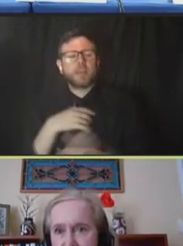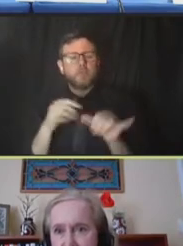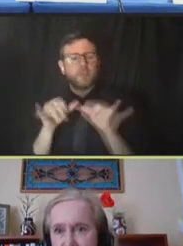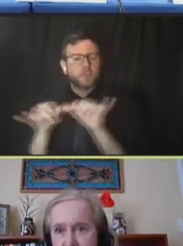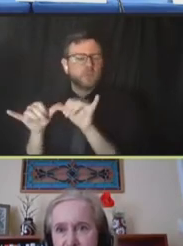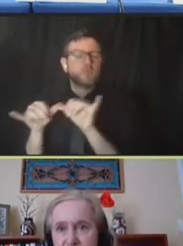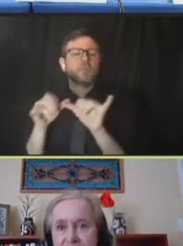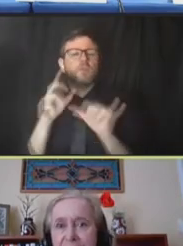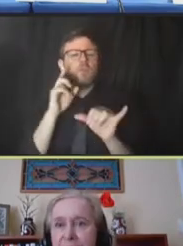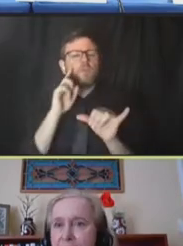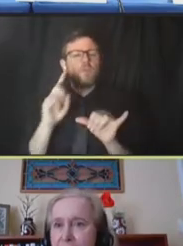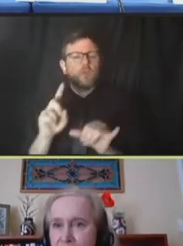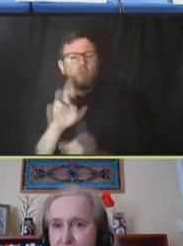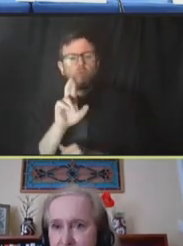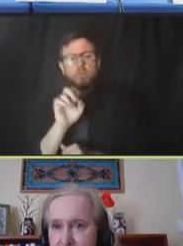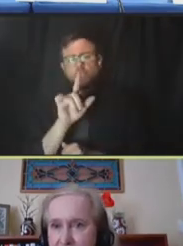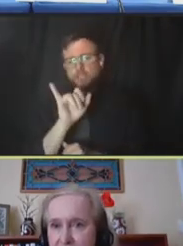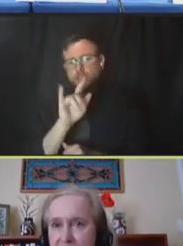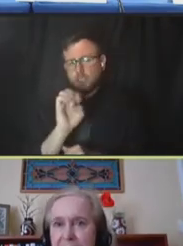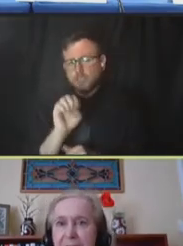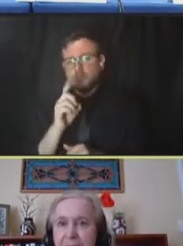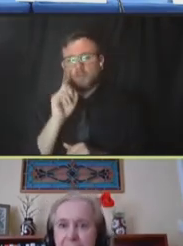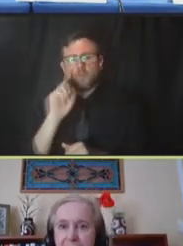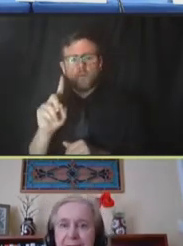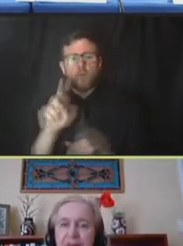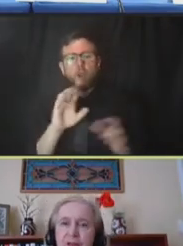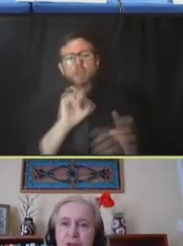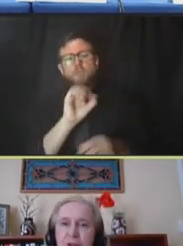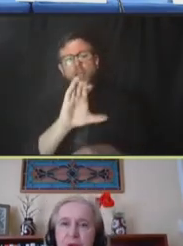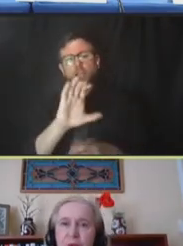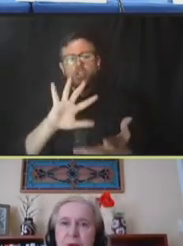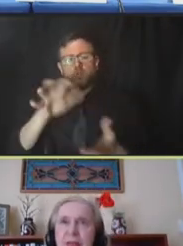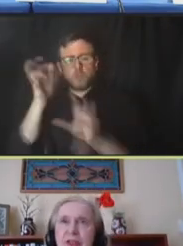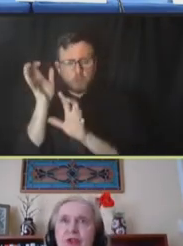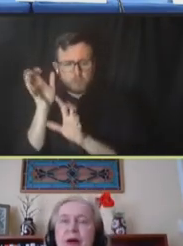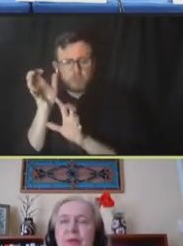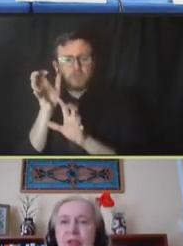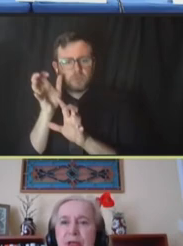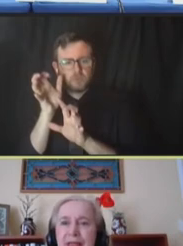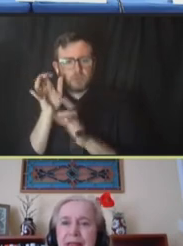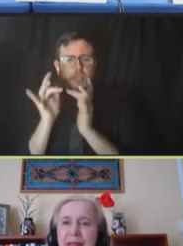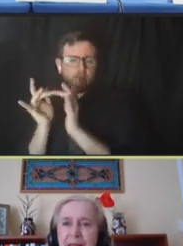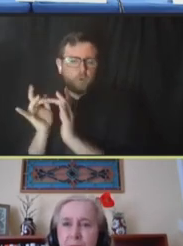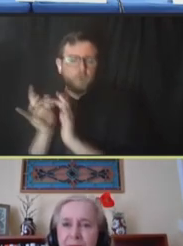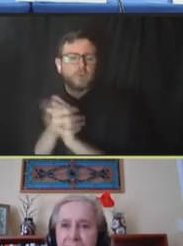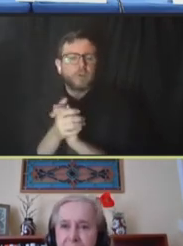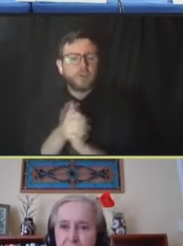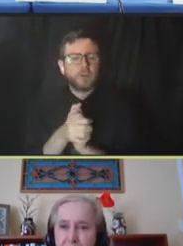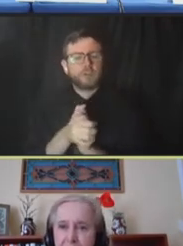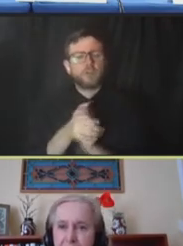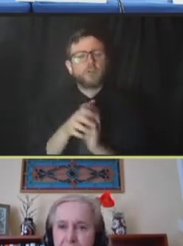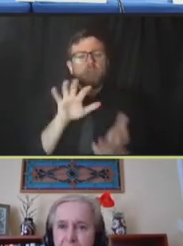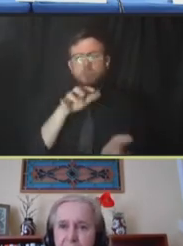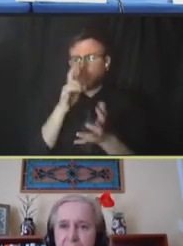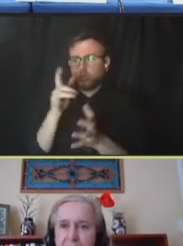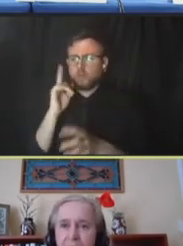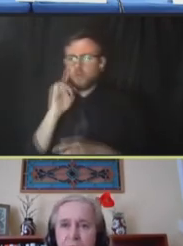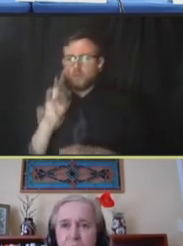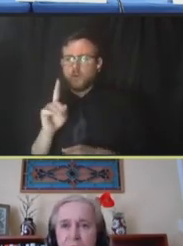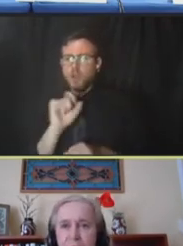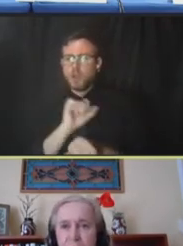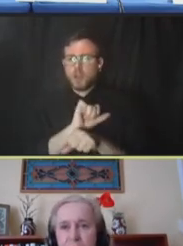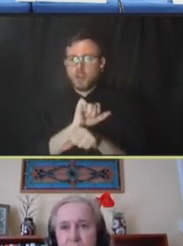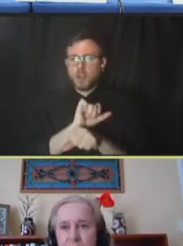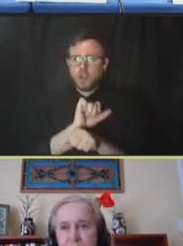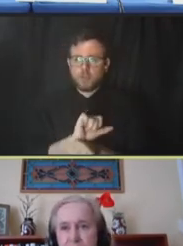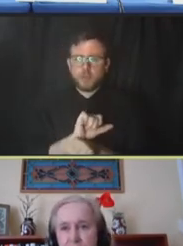supply chain networks to labor disruptions, and that has to do with disruptions in labor availability and